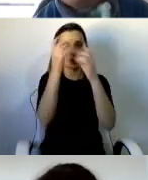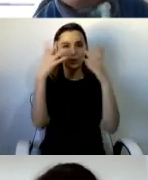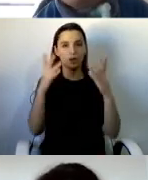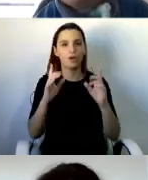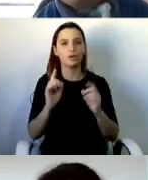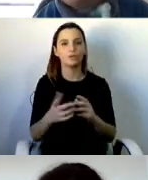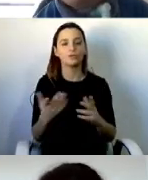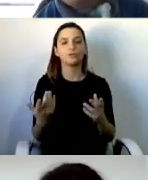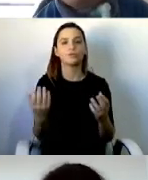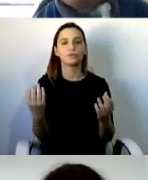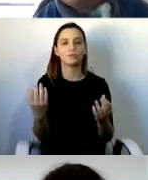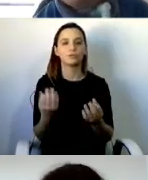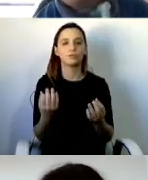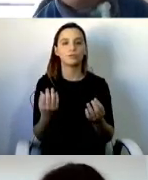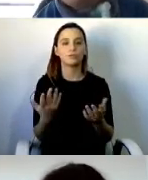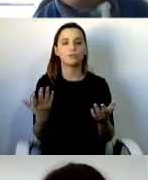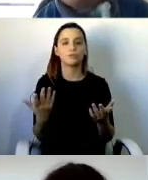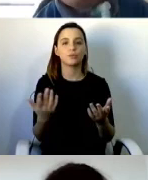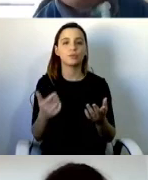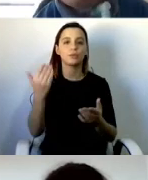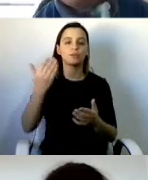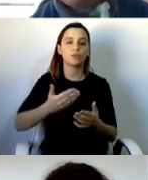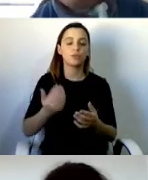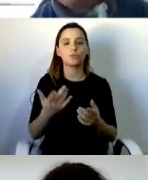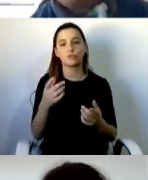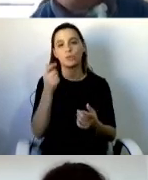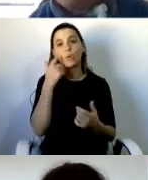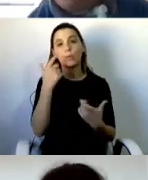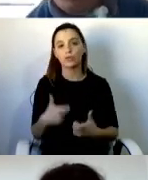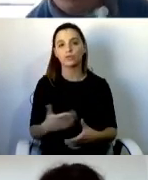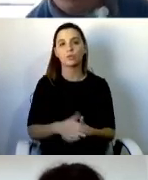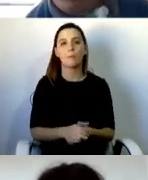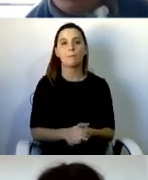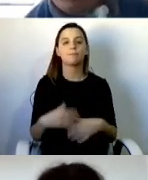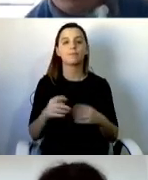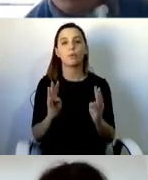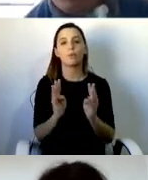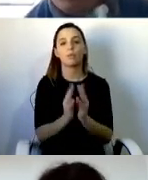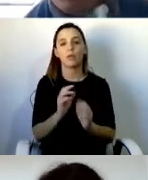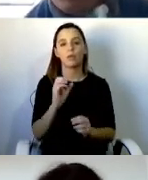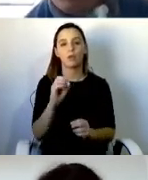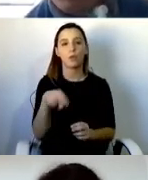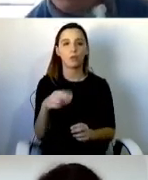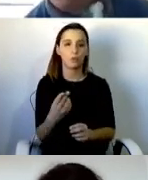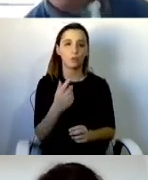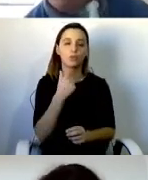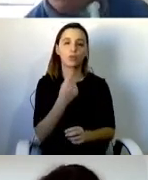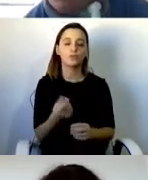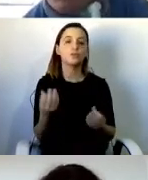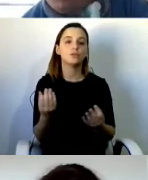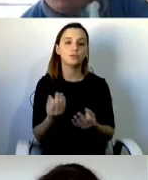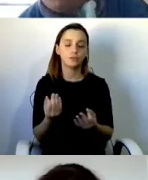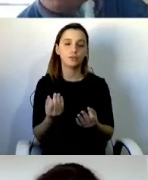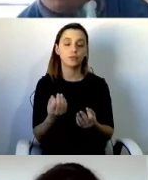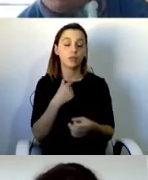human rights. The United Nations Committee announced that they were, and I quote again, and I feel